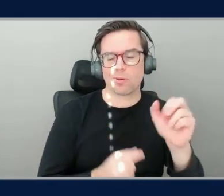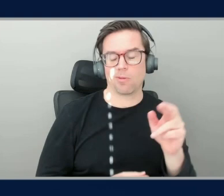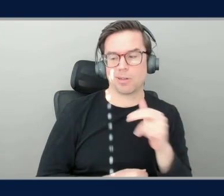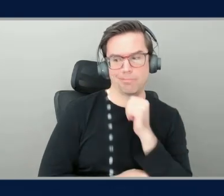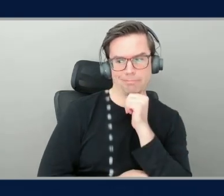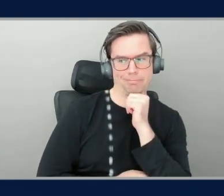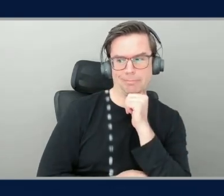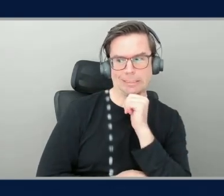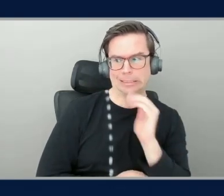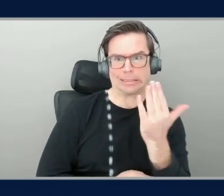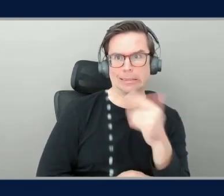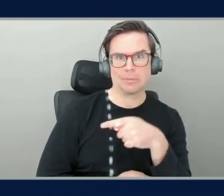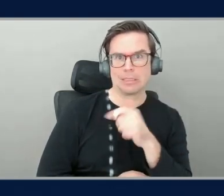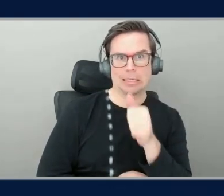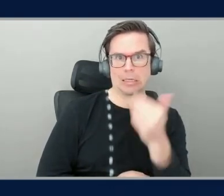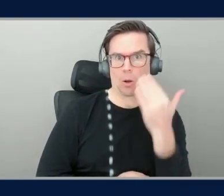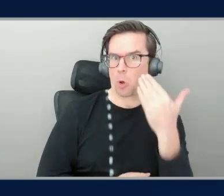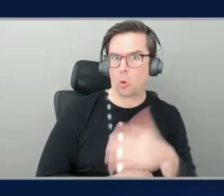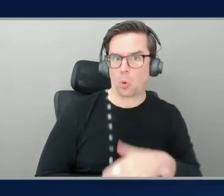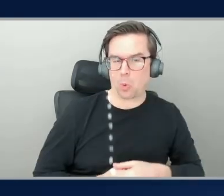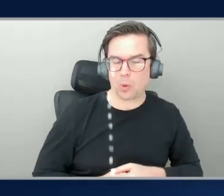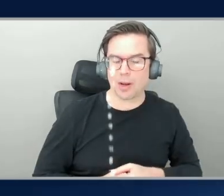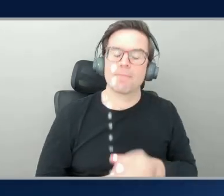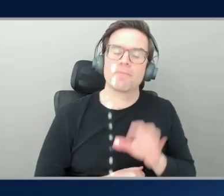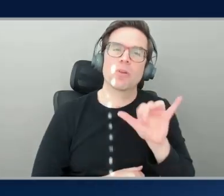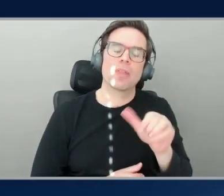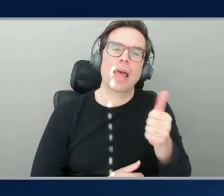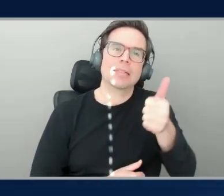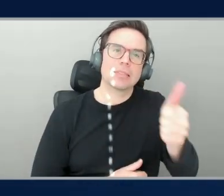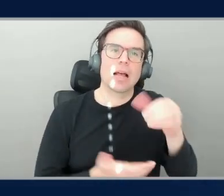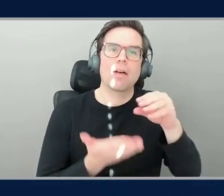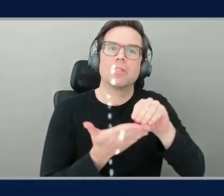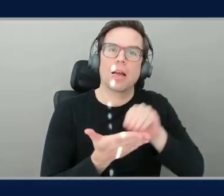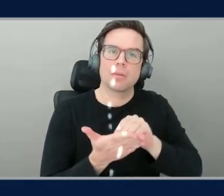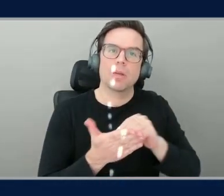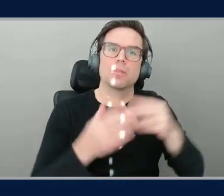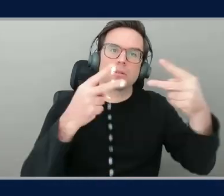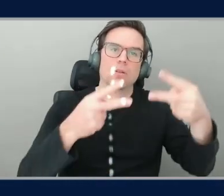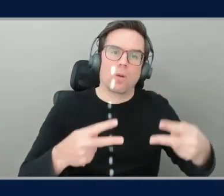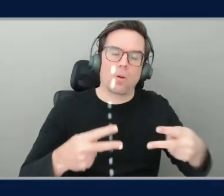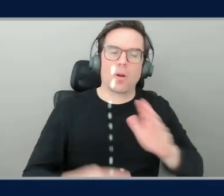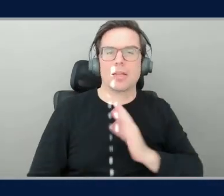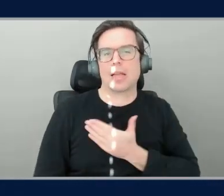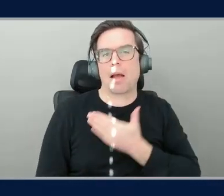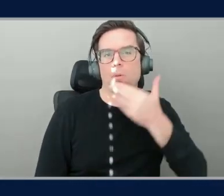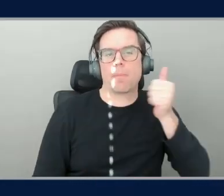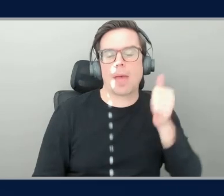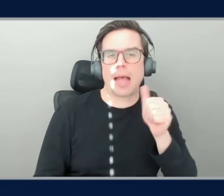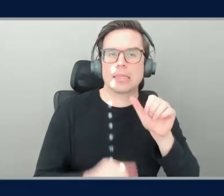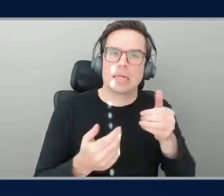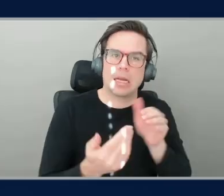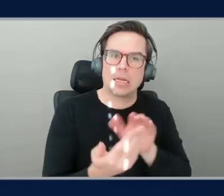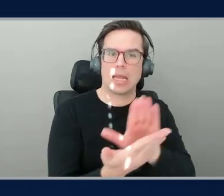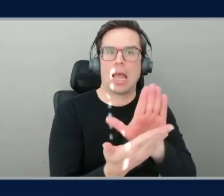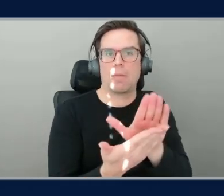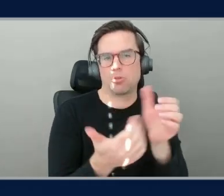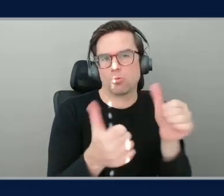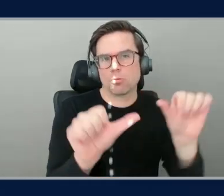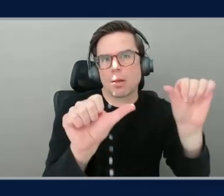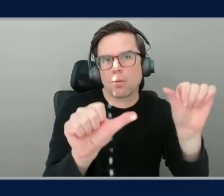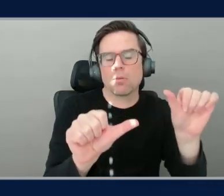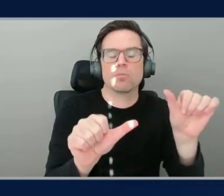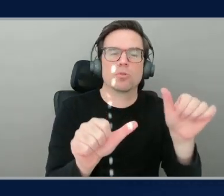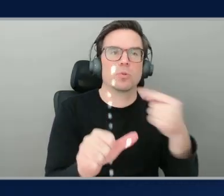So that self-documenting code is kind of our best attempt at trying to say, let's make everything really